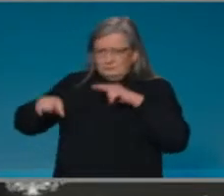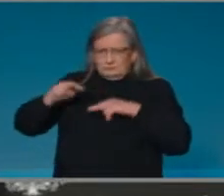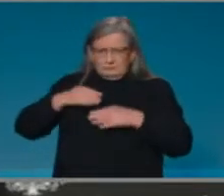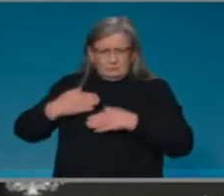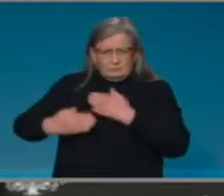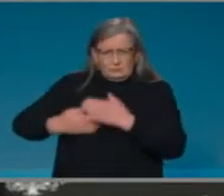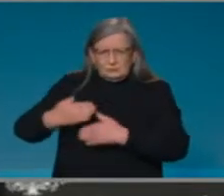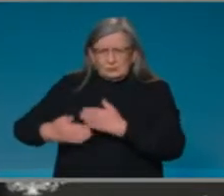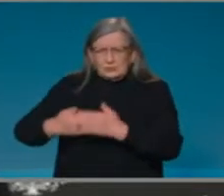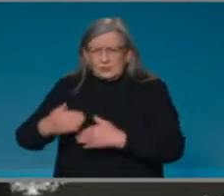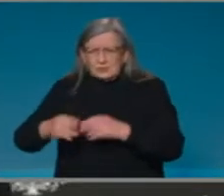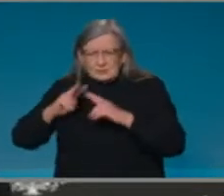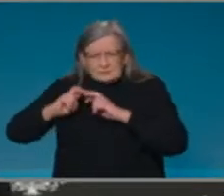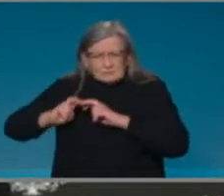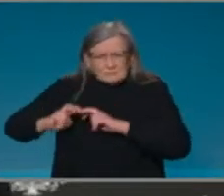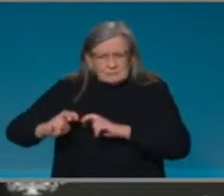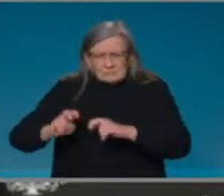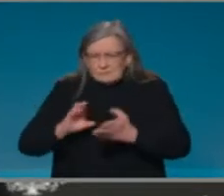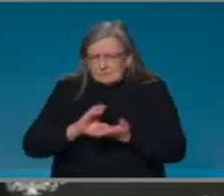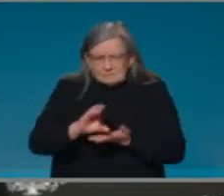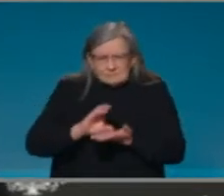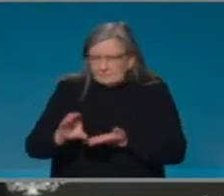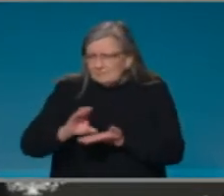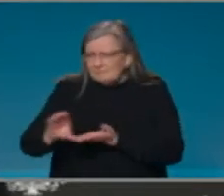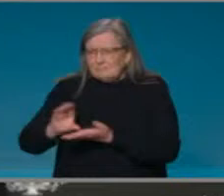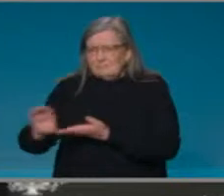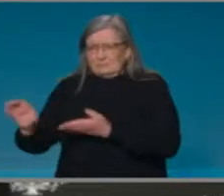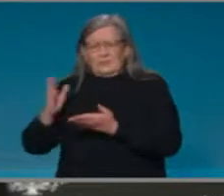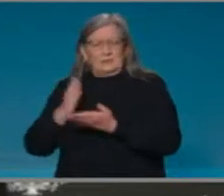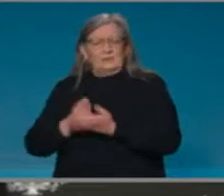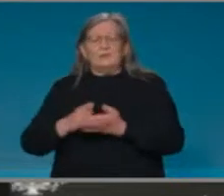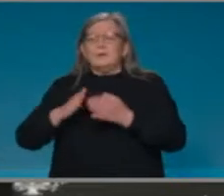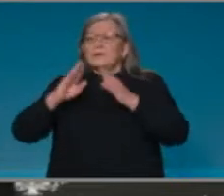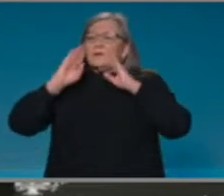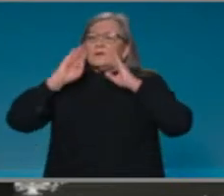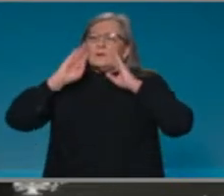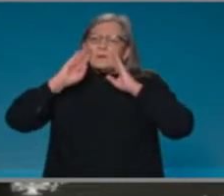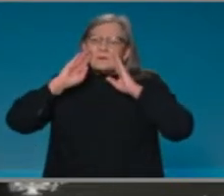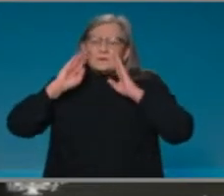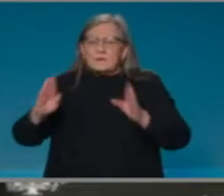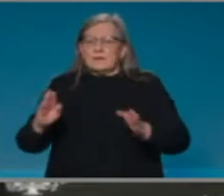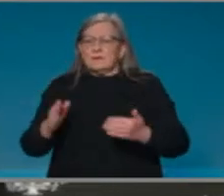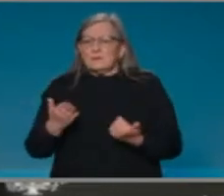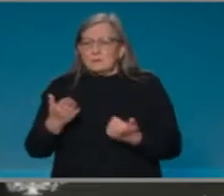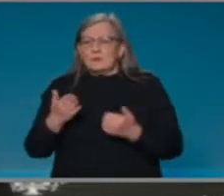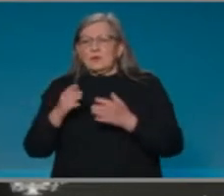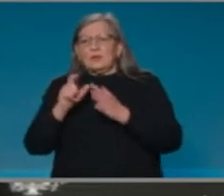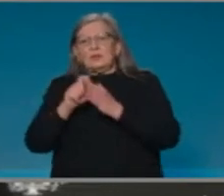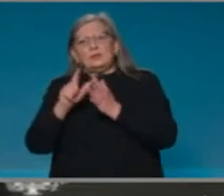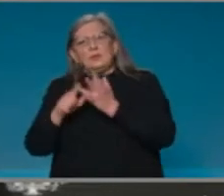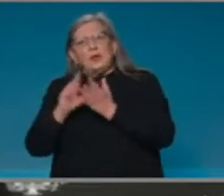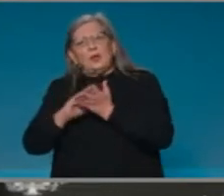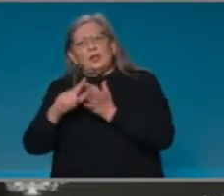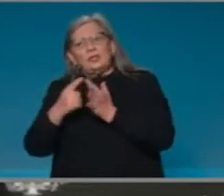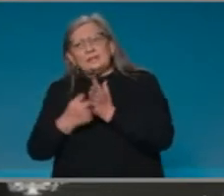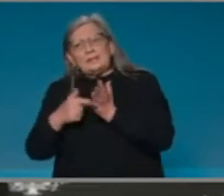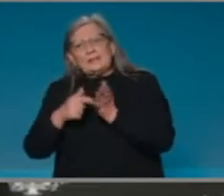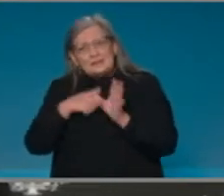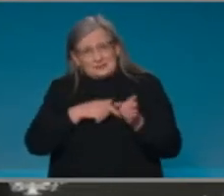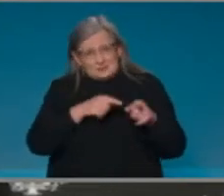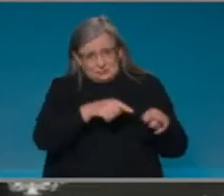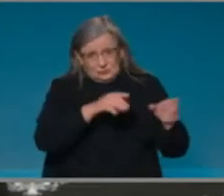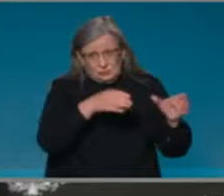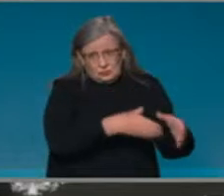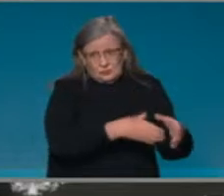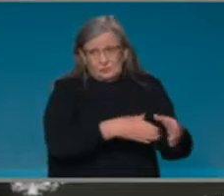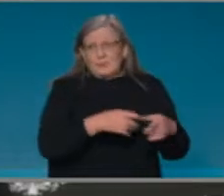wonderful projects. The Doherty Institute and the University of Melbourne together, $1.5 million to